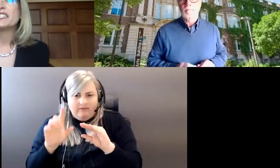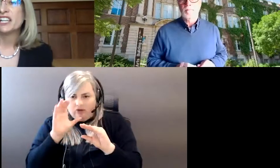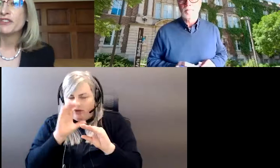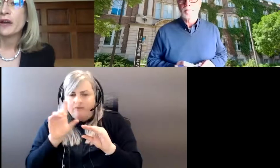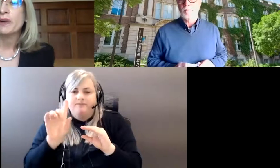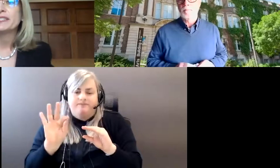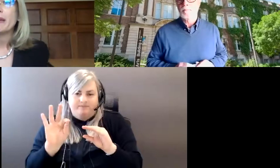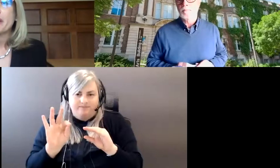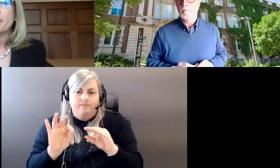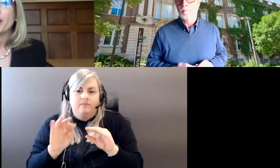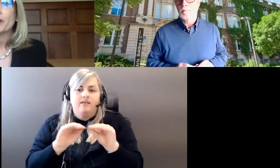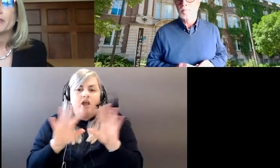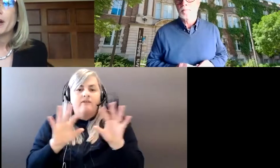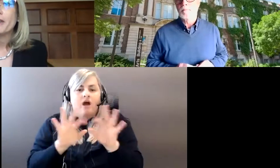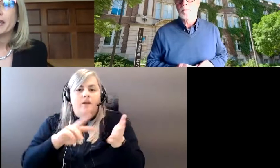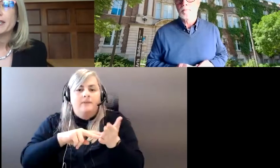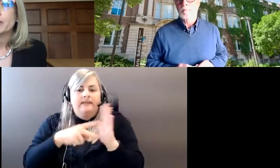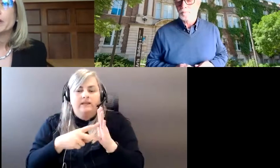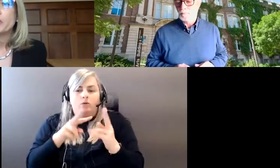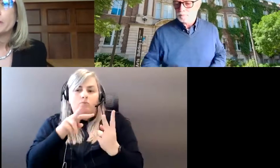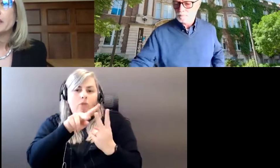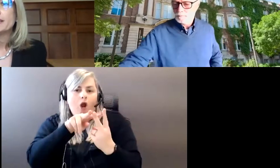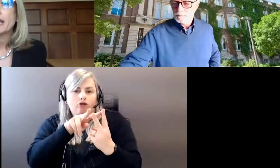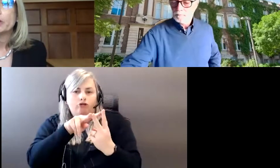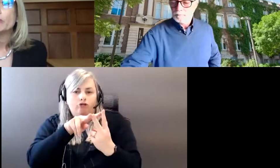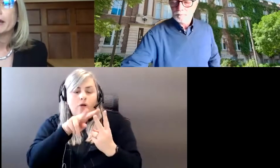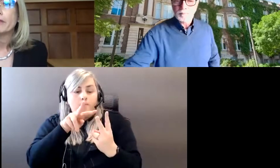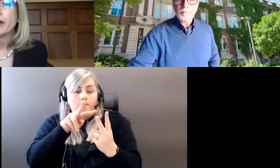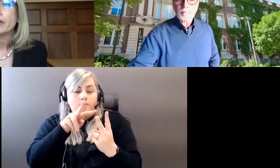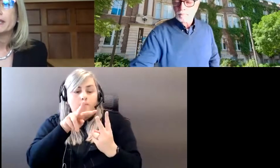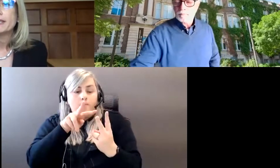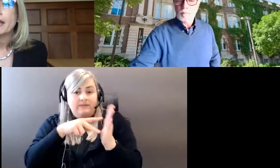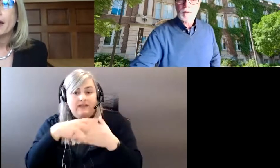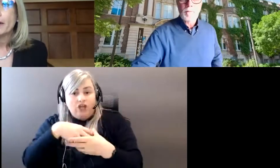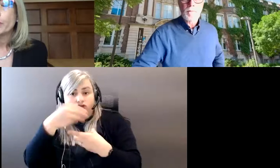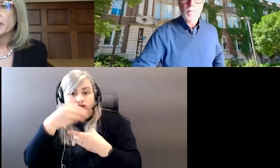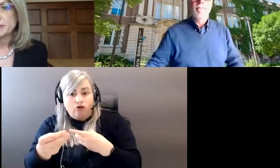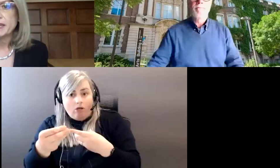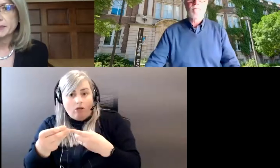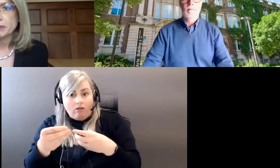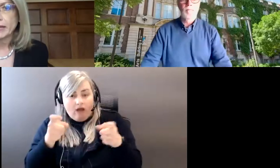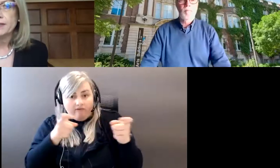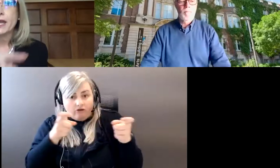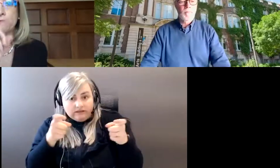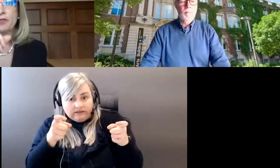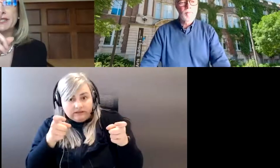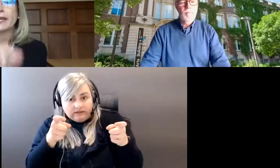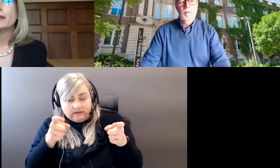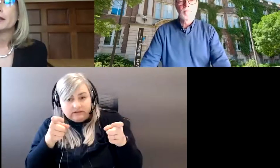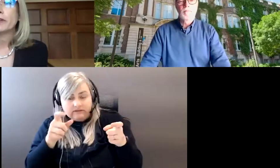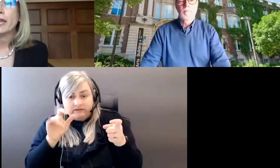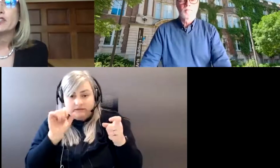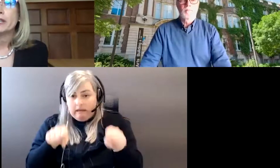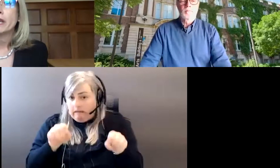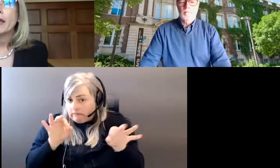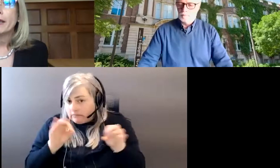yeah, please clarify what is meant by partners. Are they external appointments, a new layer of governance? Uh, could this be explained? And then the second